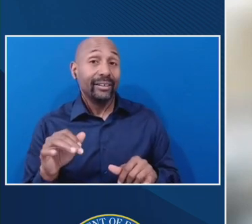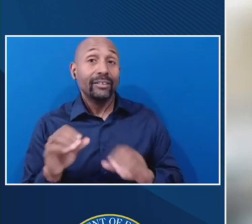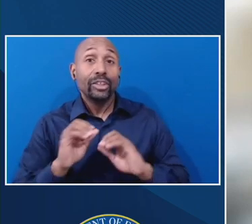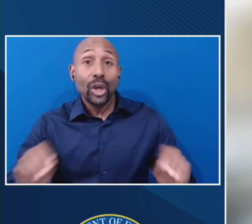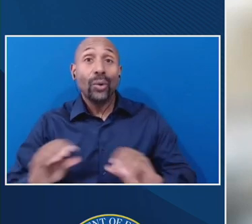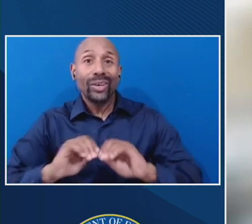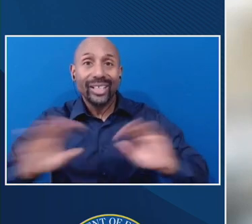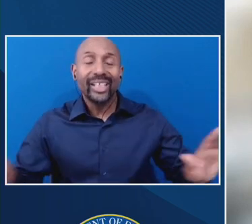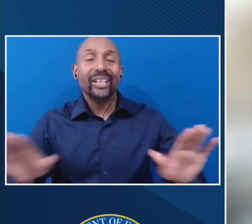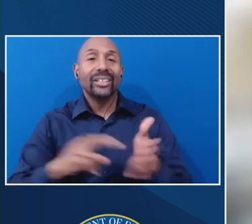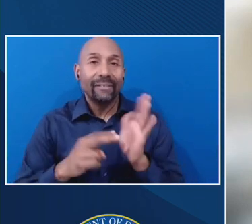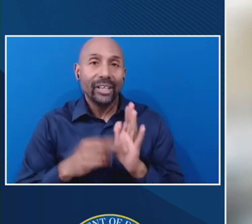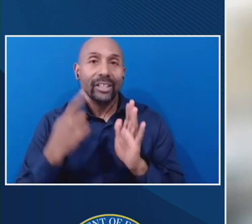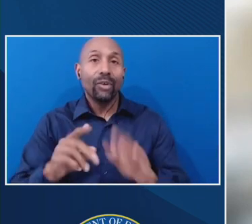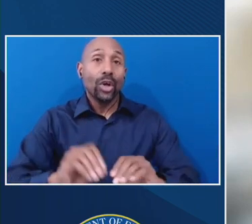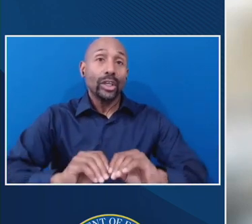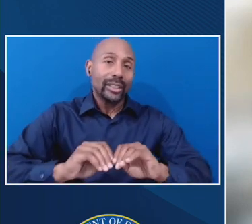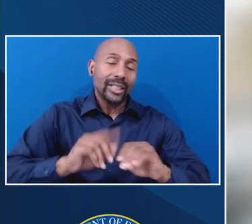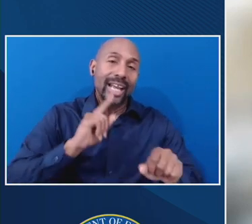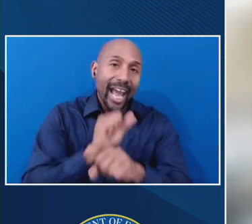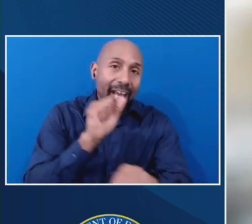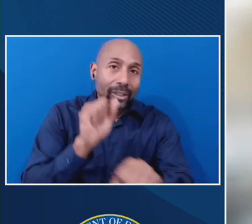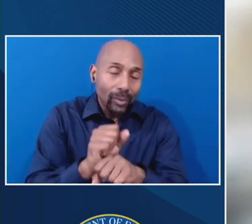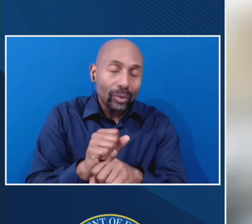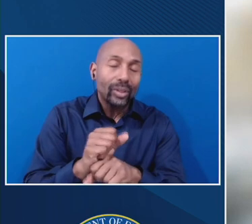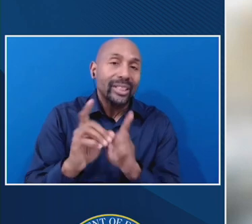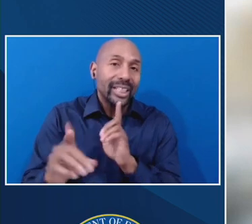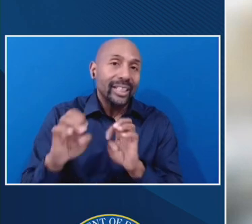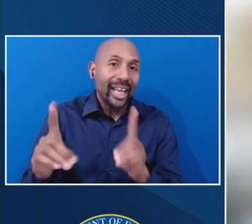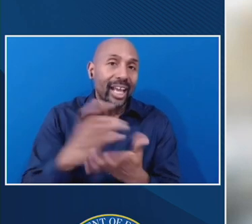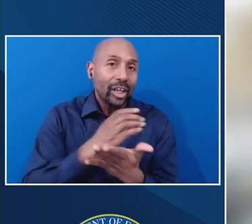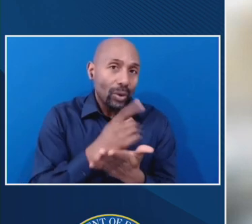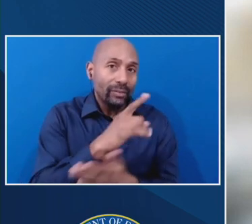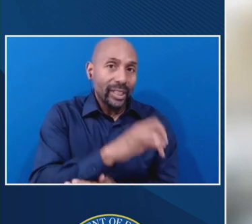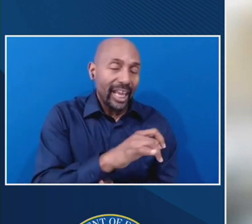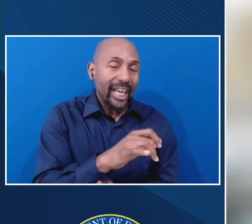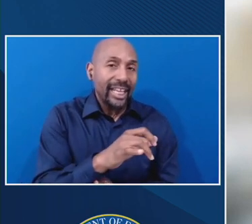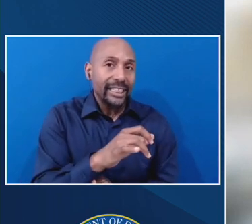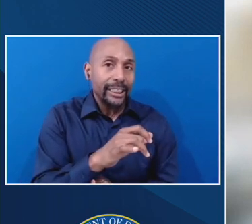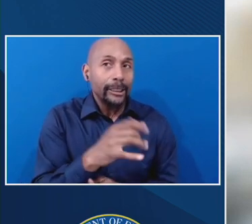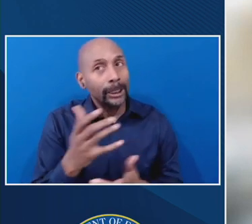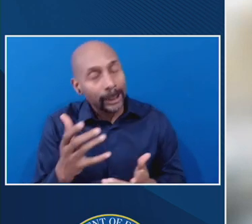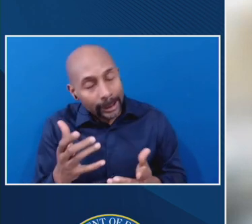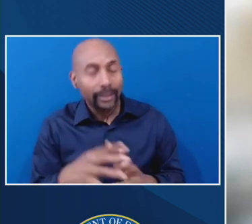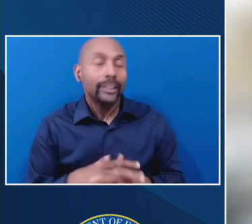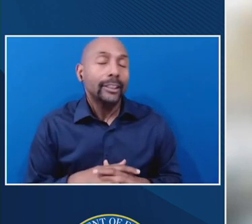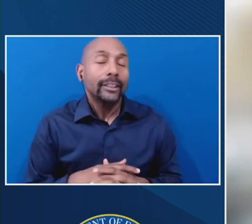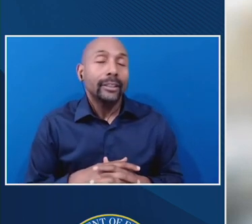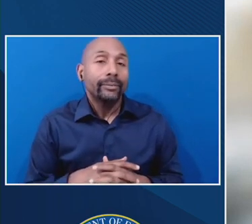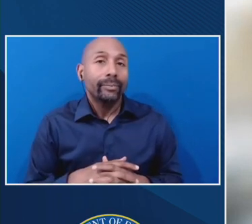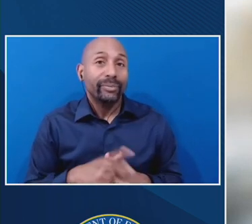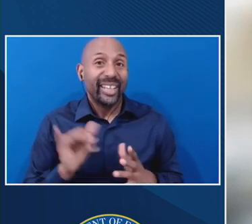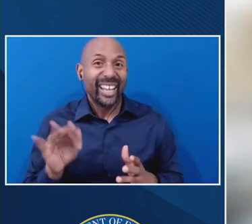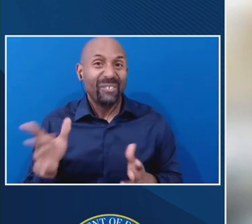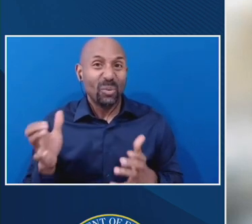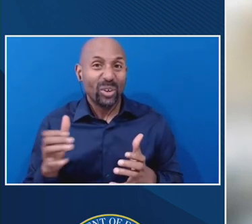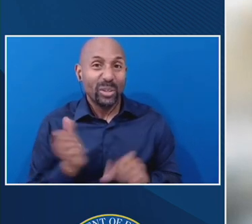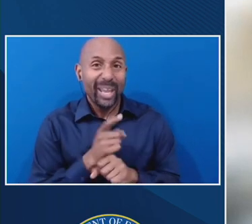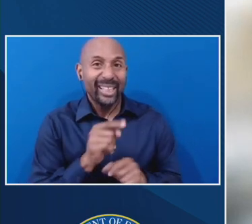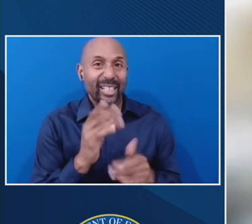course for that institution. And, and, if the goal was to simplify the process, I'm not certain the intended